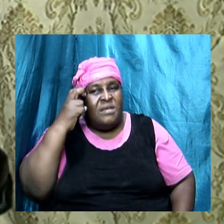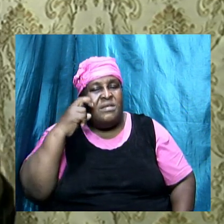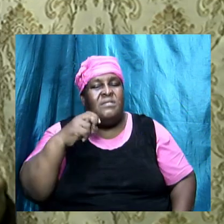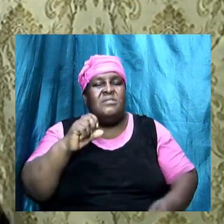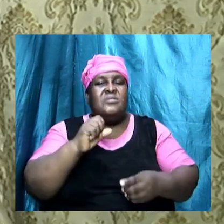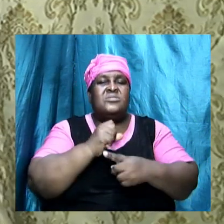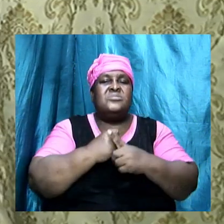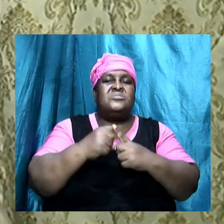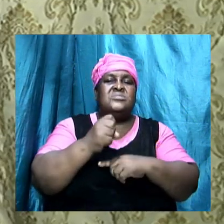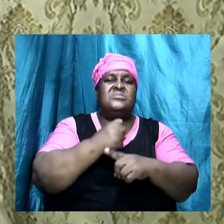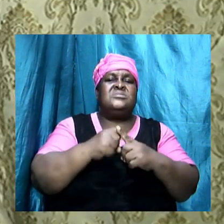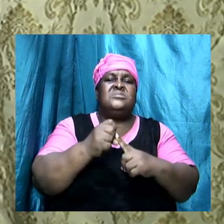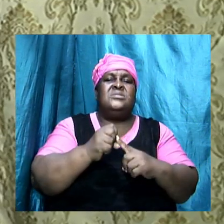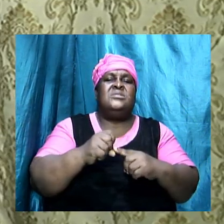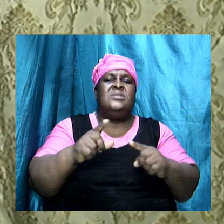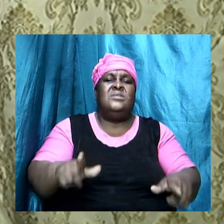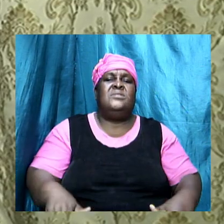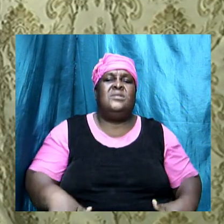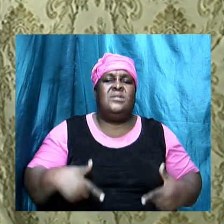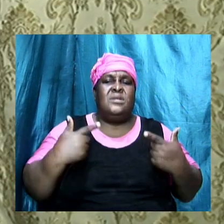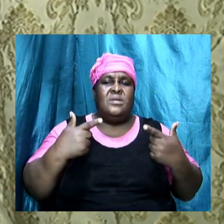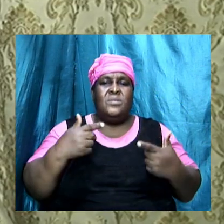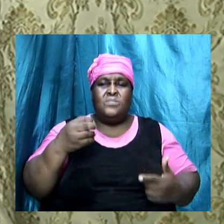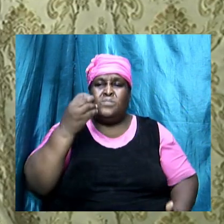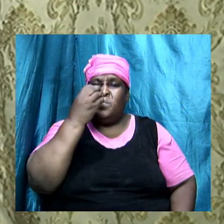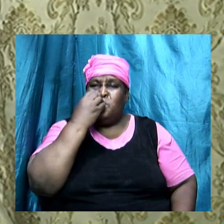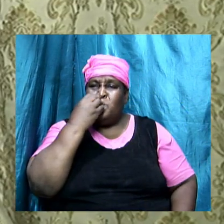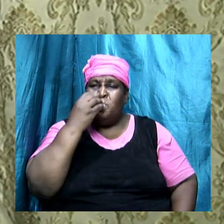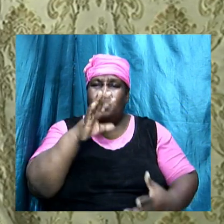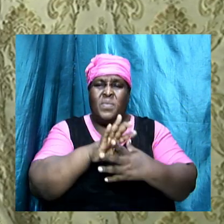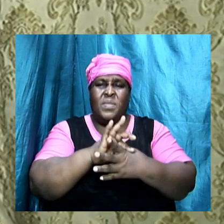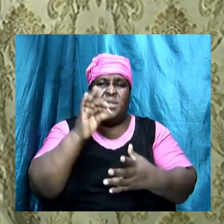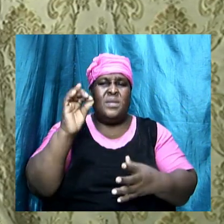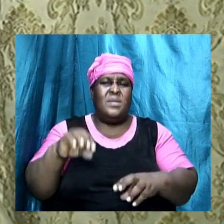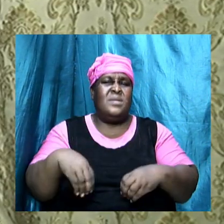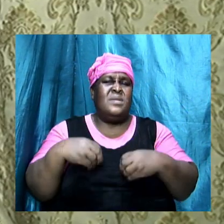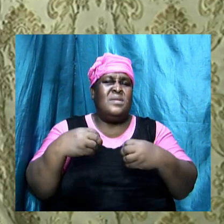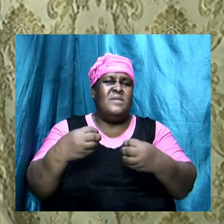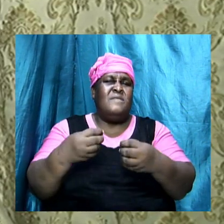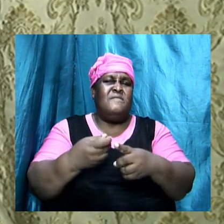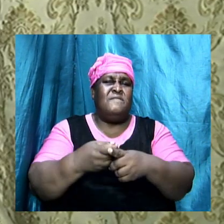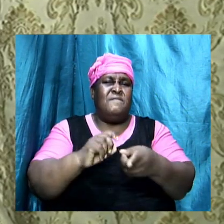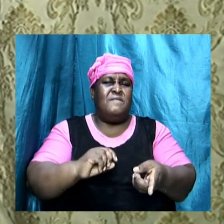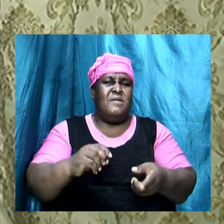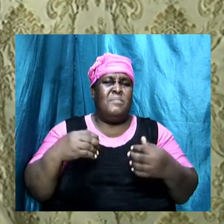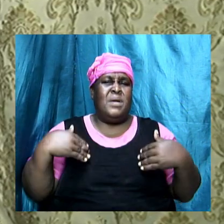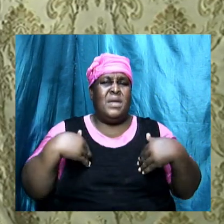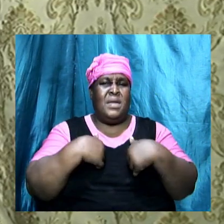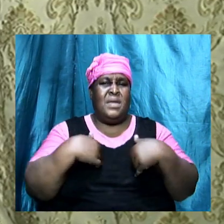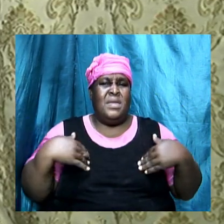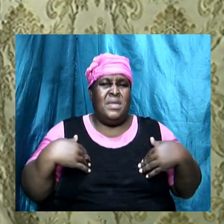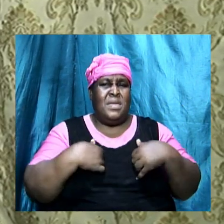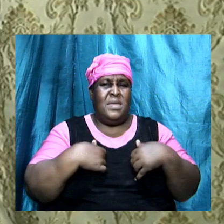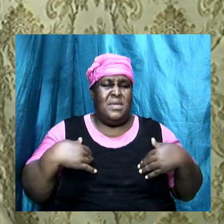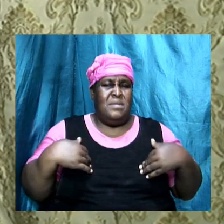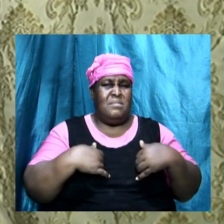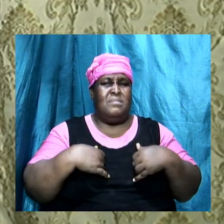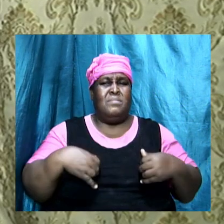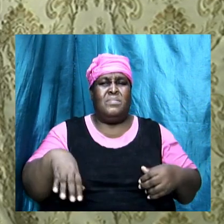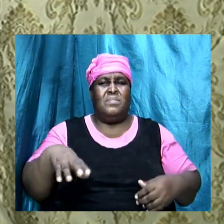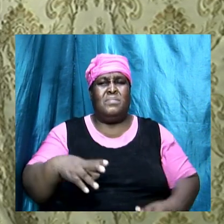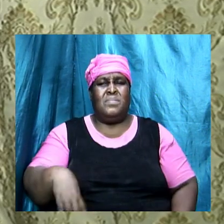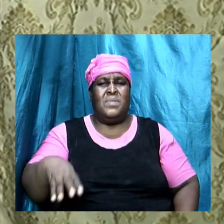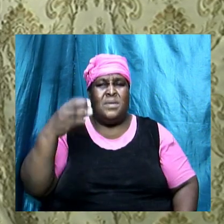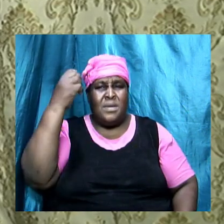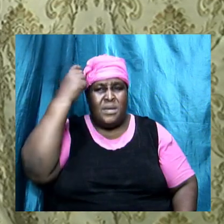society in which they live we are eating meat offered to idols was common sexual relation outside of